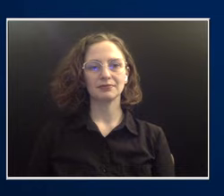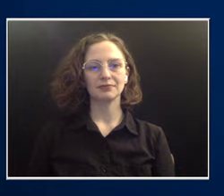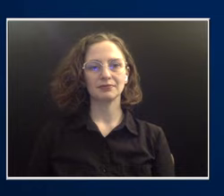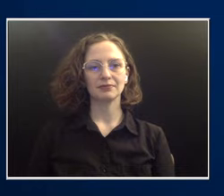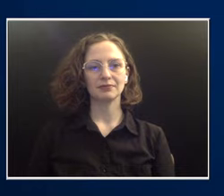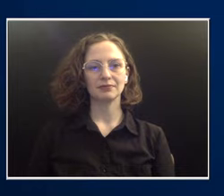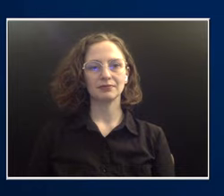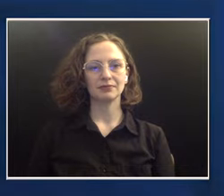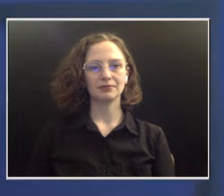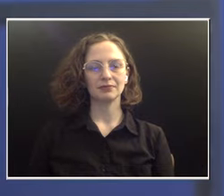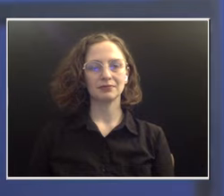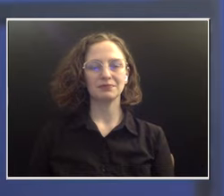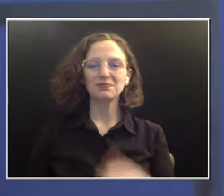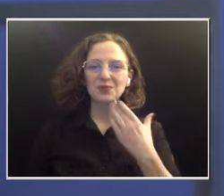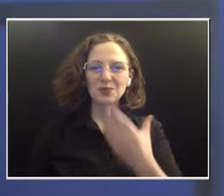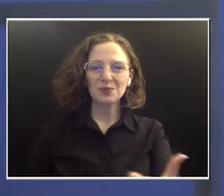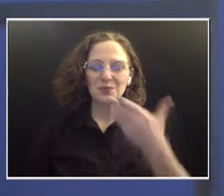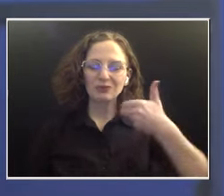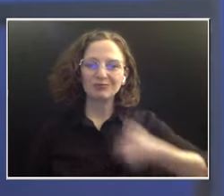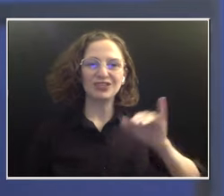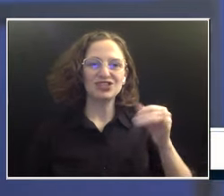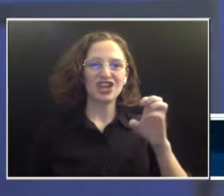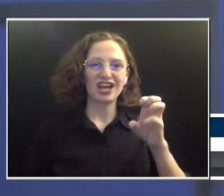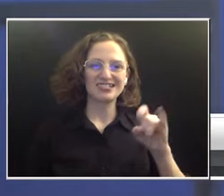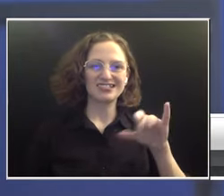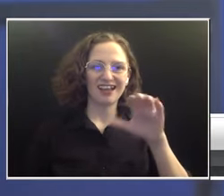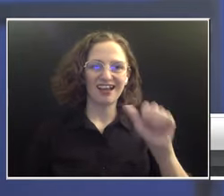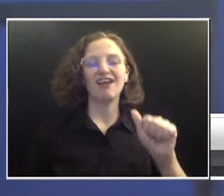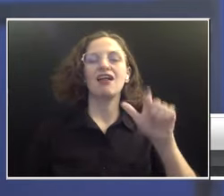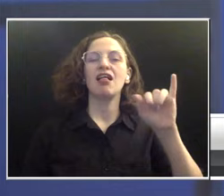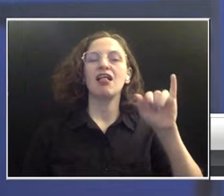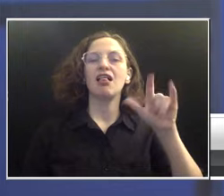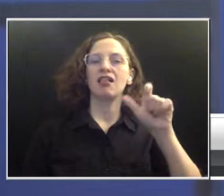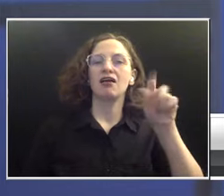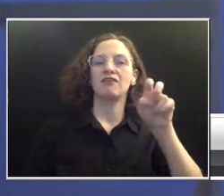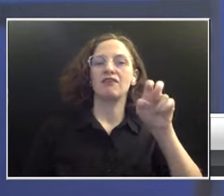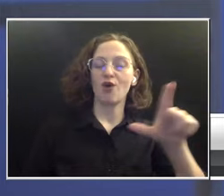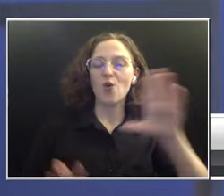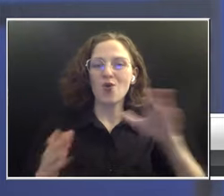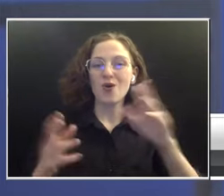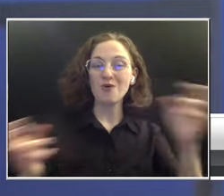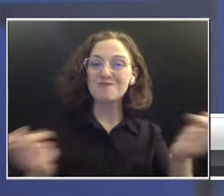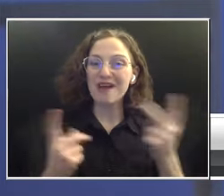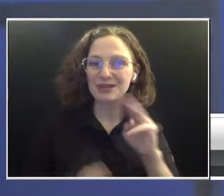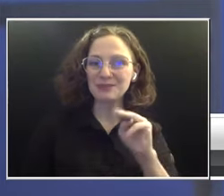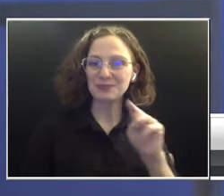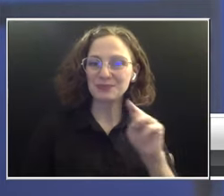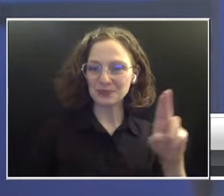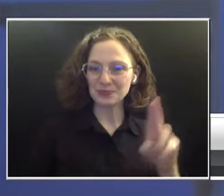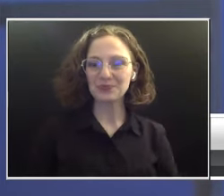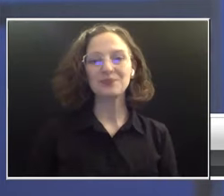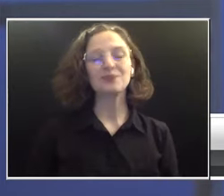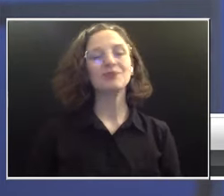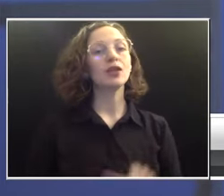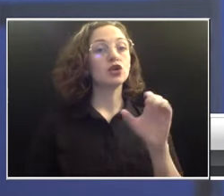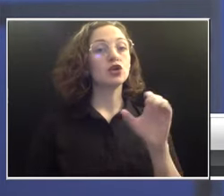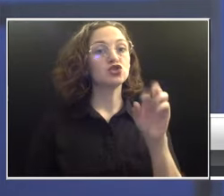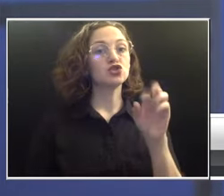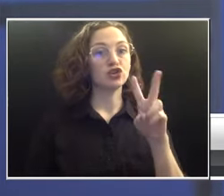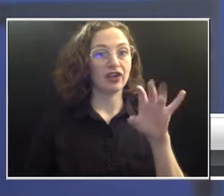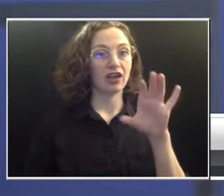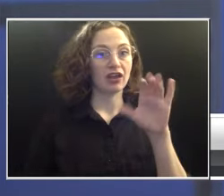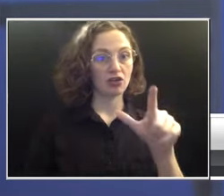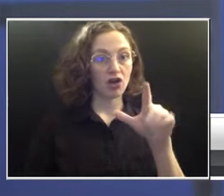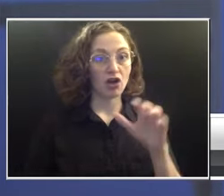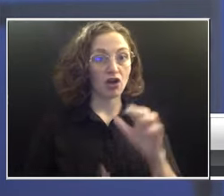Good morning, I'm Jessica Lovell, and welcome back to the Morning Medical Update. Cervical cancer used to be a leading cause of cancer